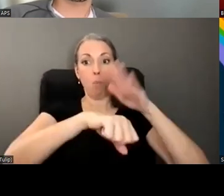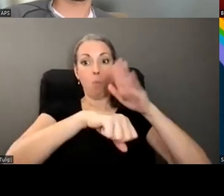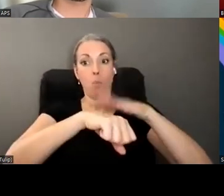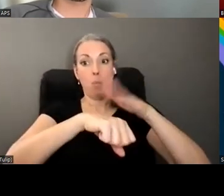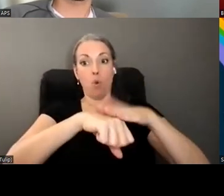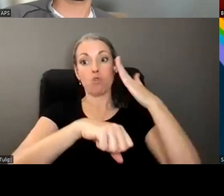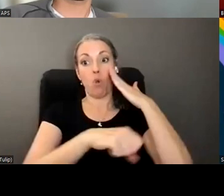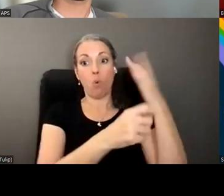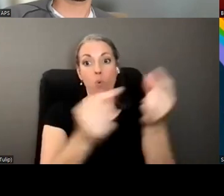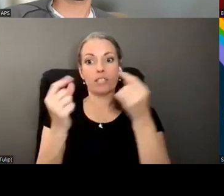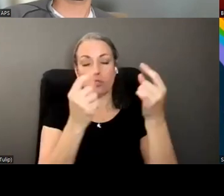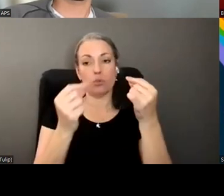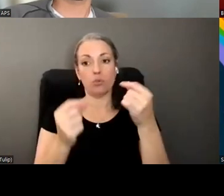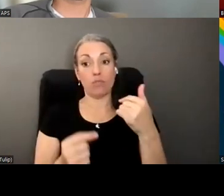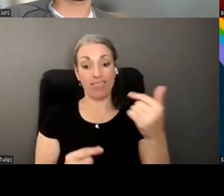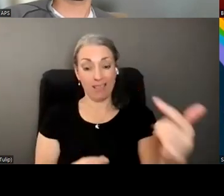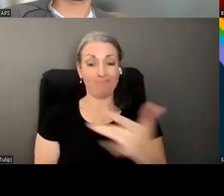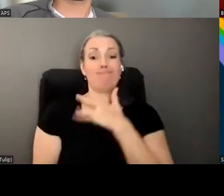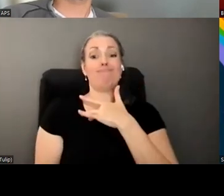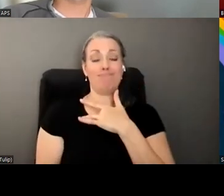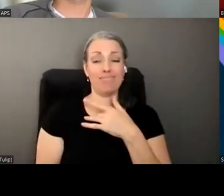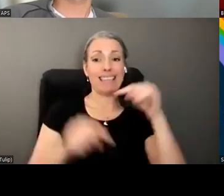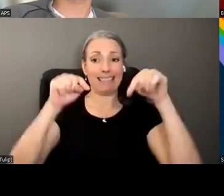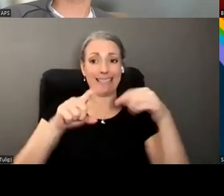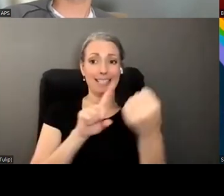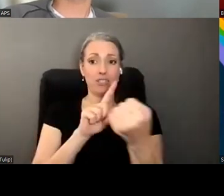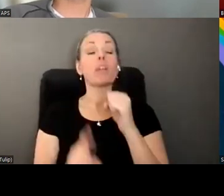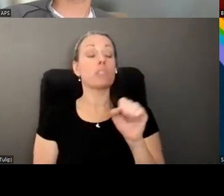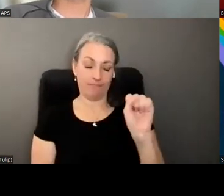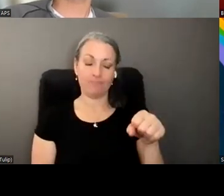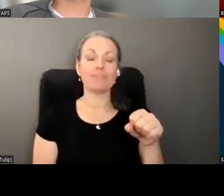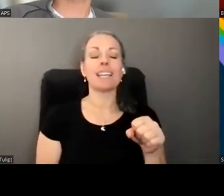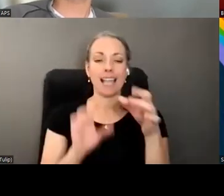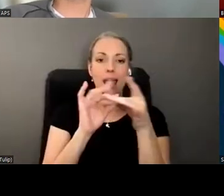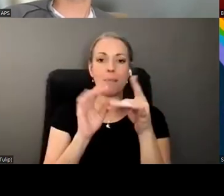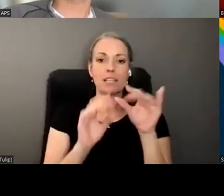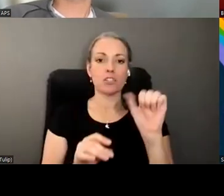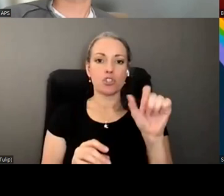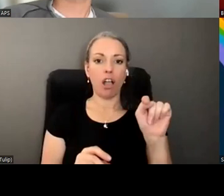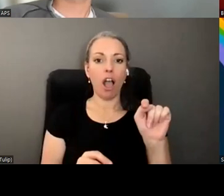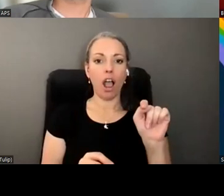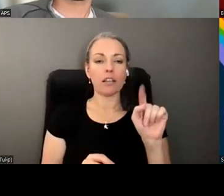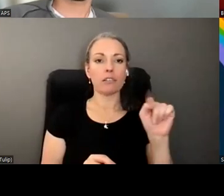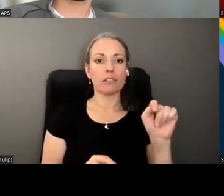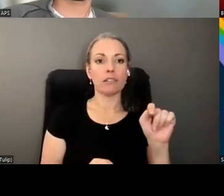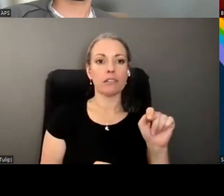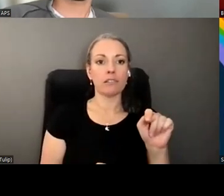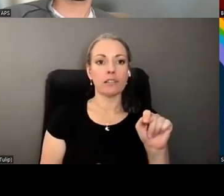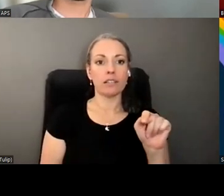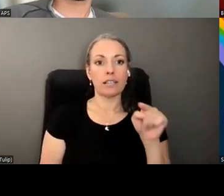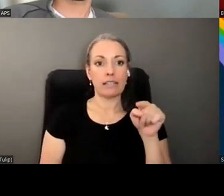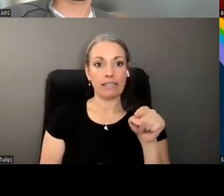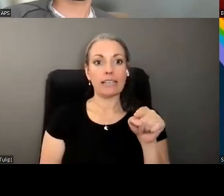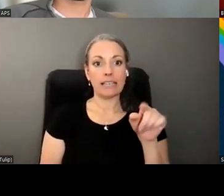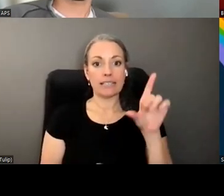I just am struck by in this situation absolutely and I did message Scott Parello who is um the district